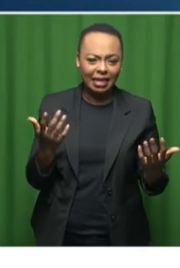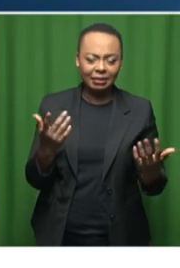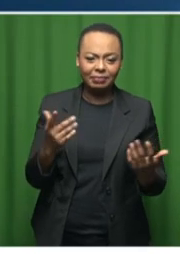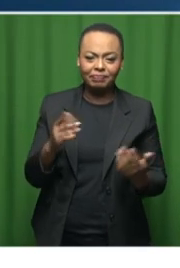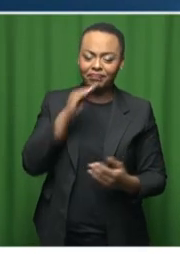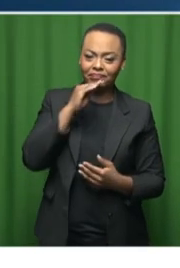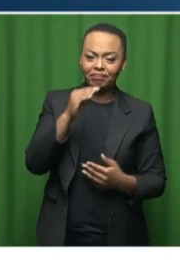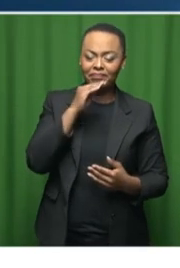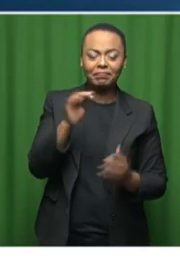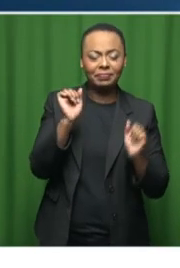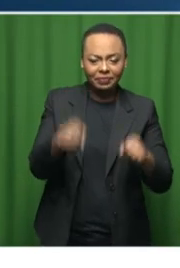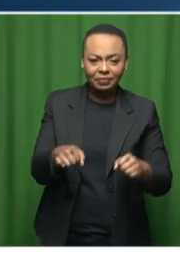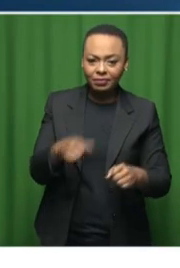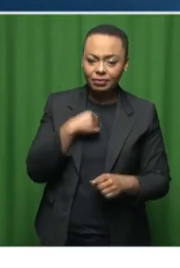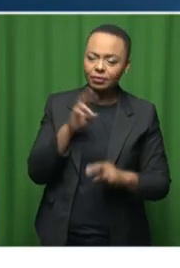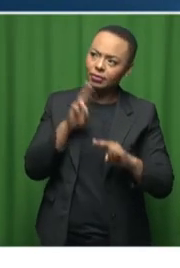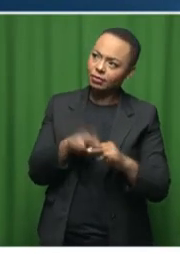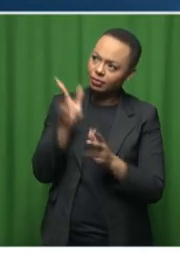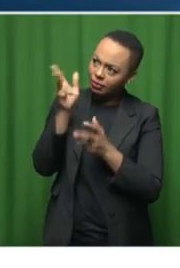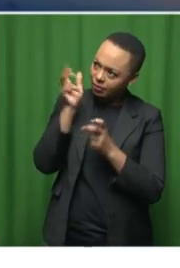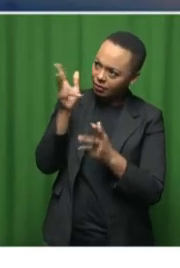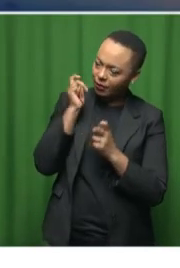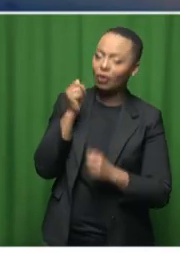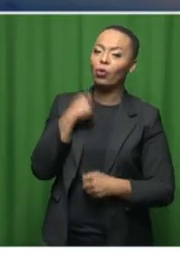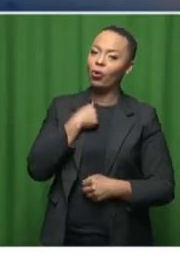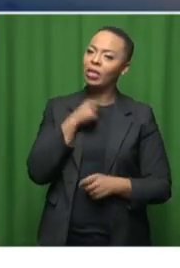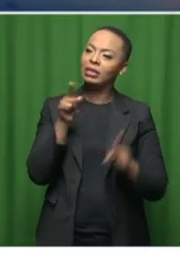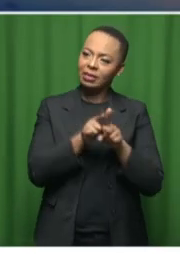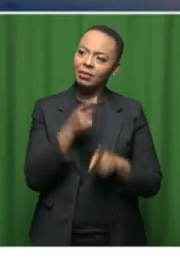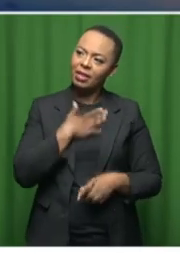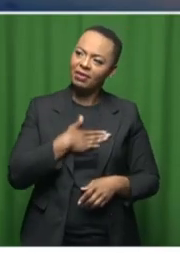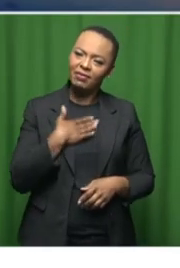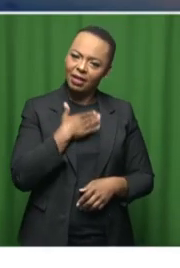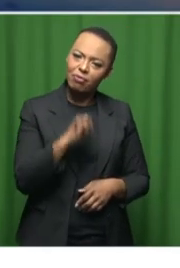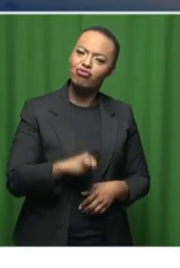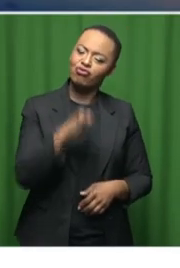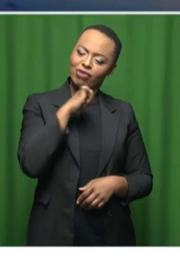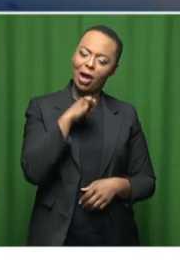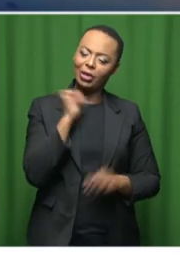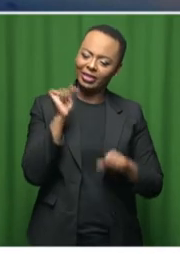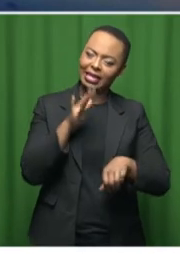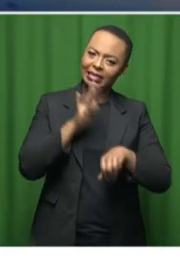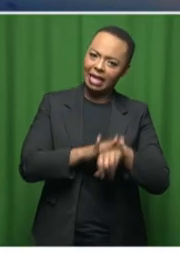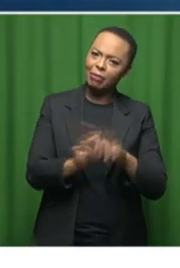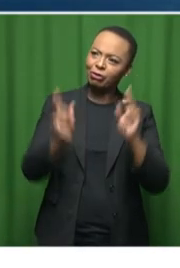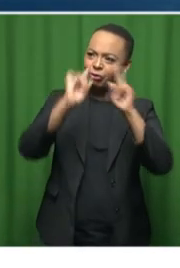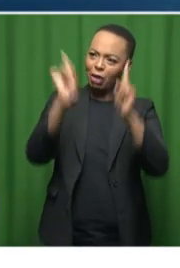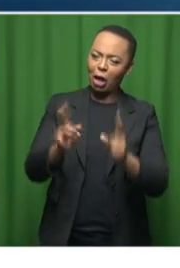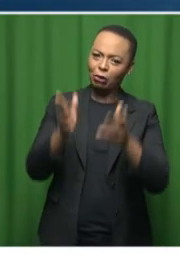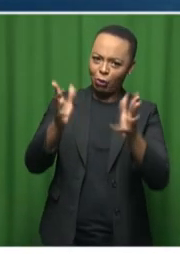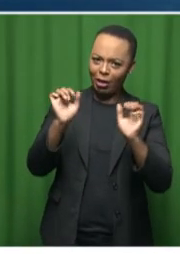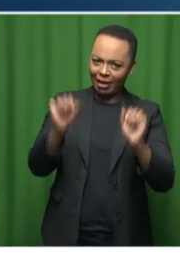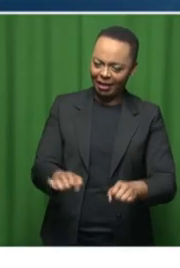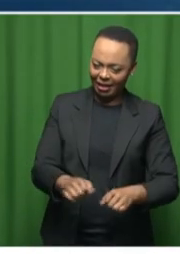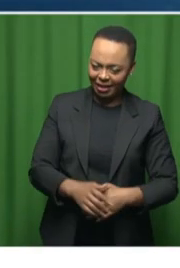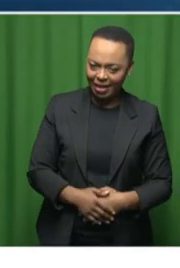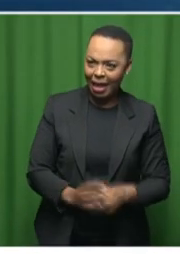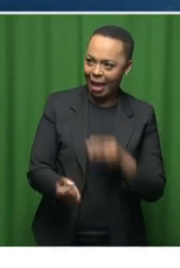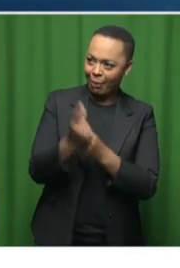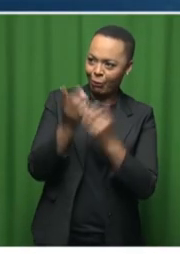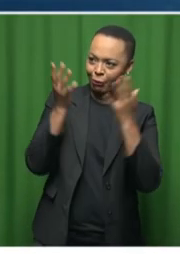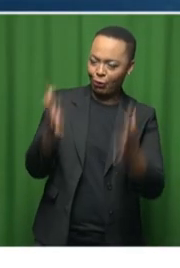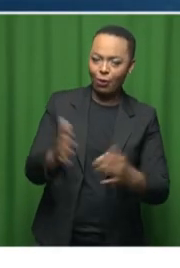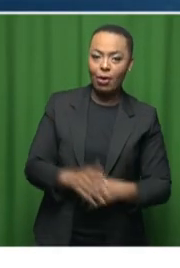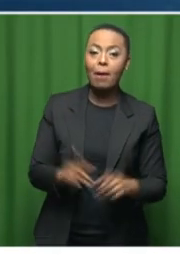does translate, because I'm sitting here and I'm feeling proud about that particular moment and that it happened. But how do we